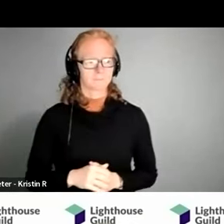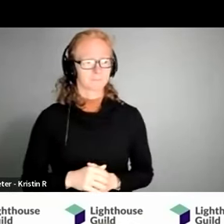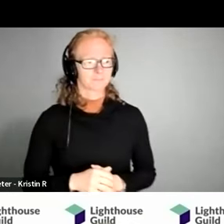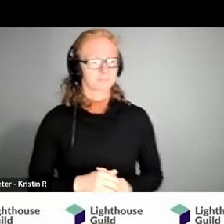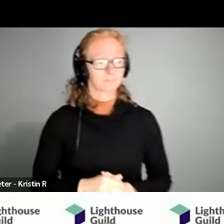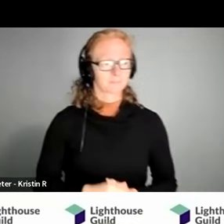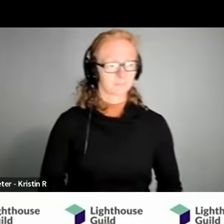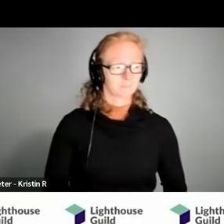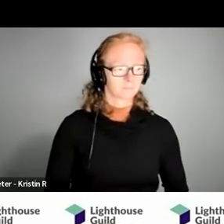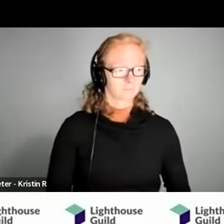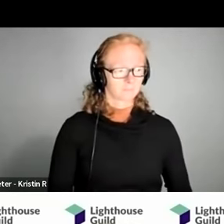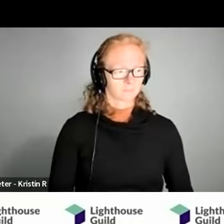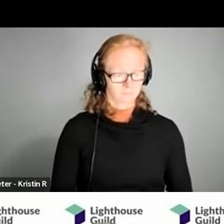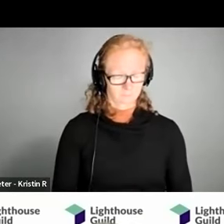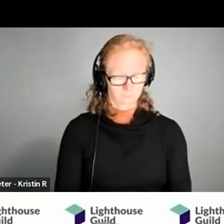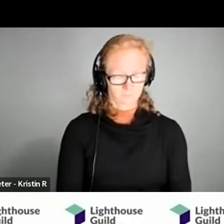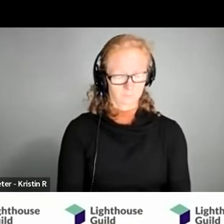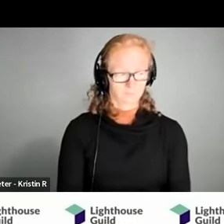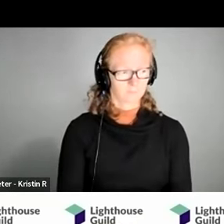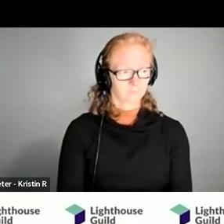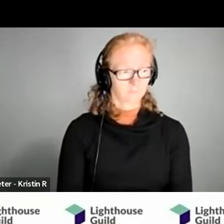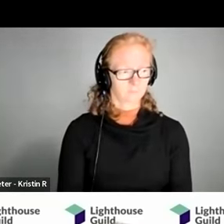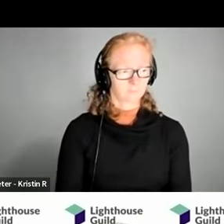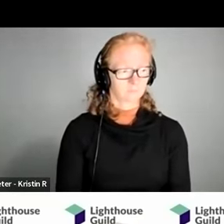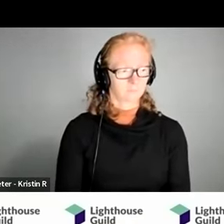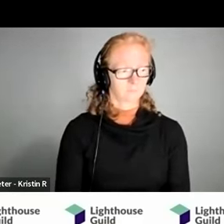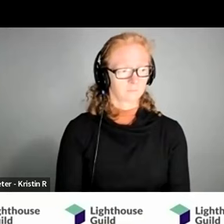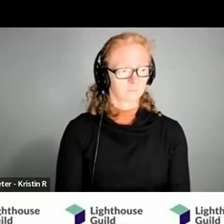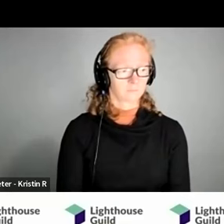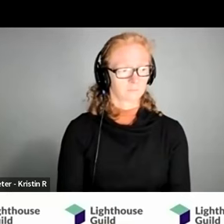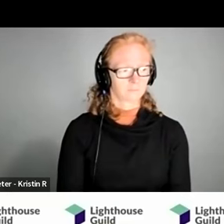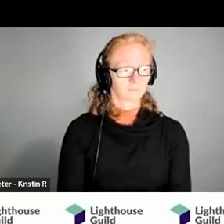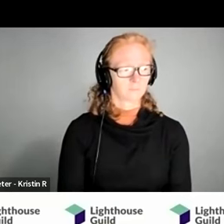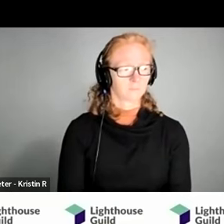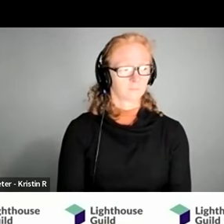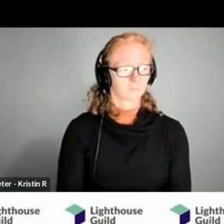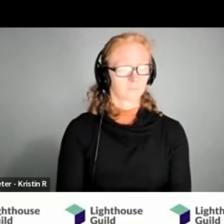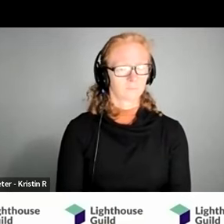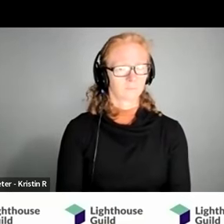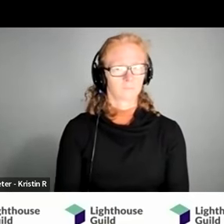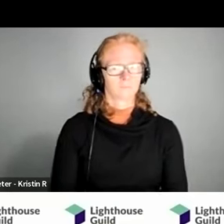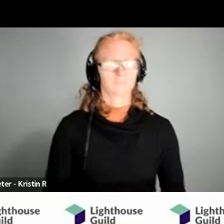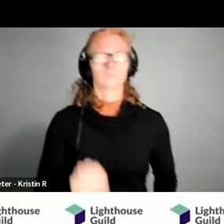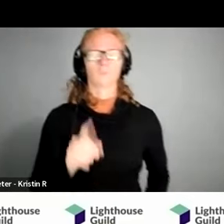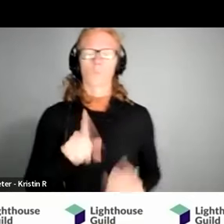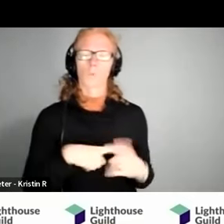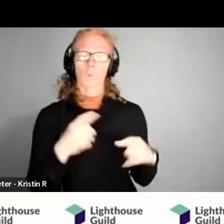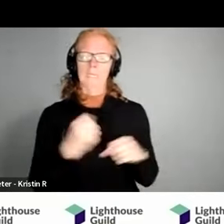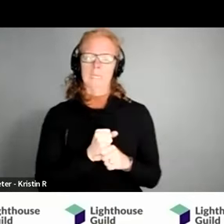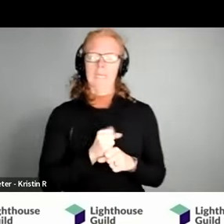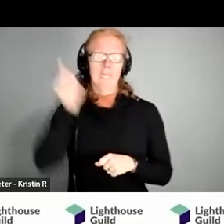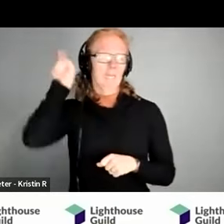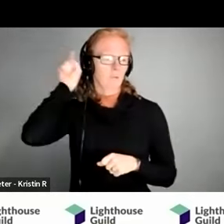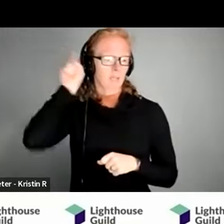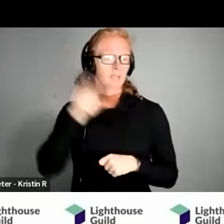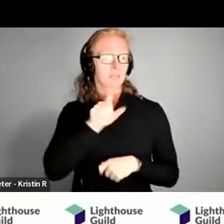the supplemental in order to be able to provide that so it it's important when you are getting hearing aids that you actually